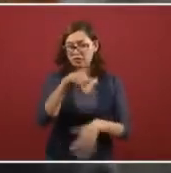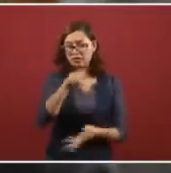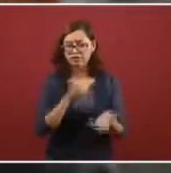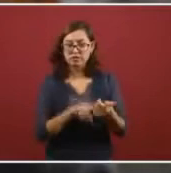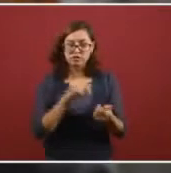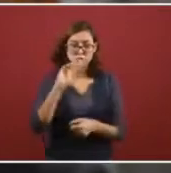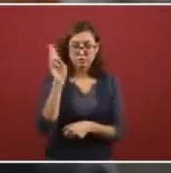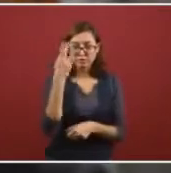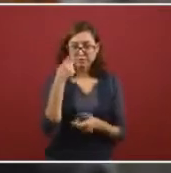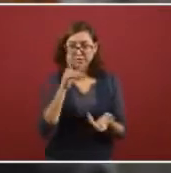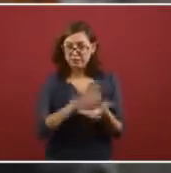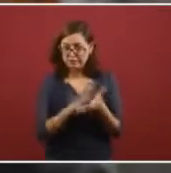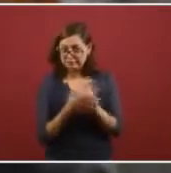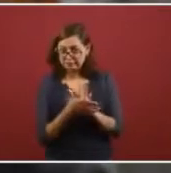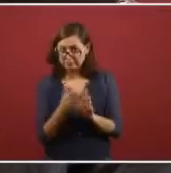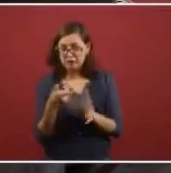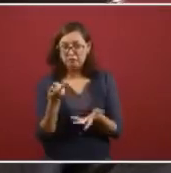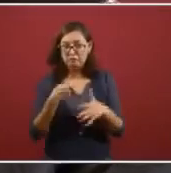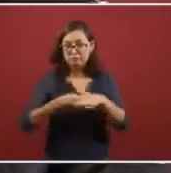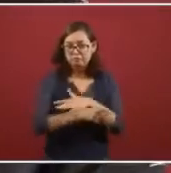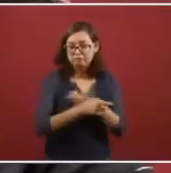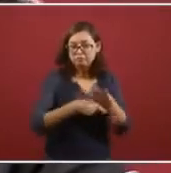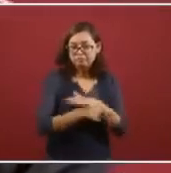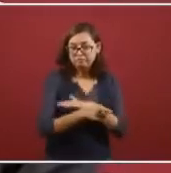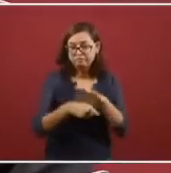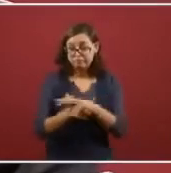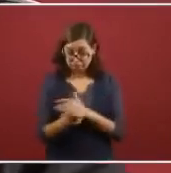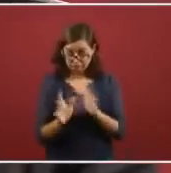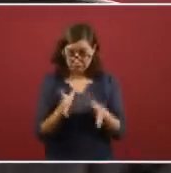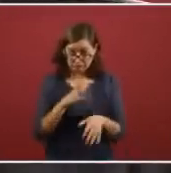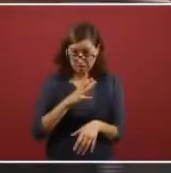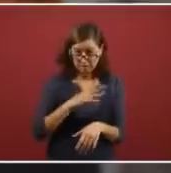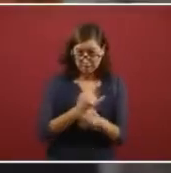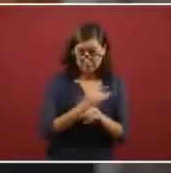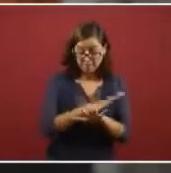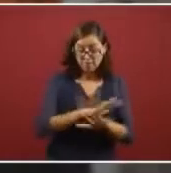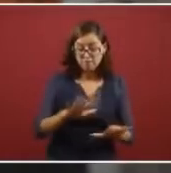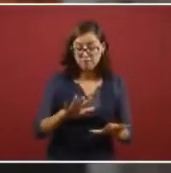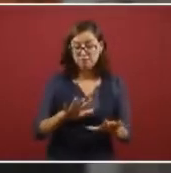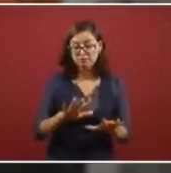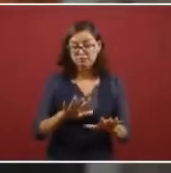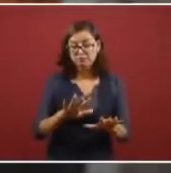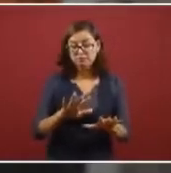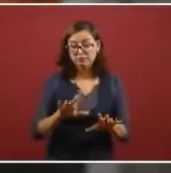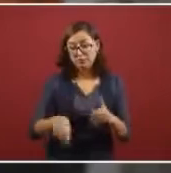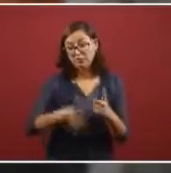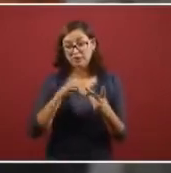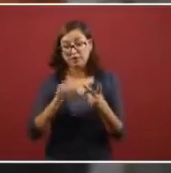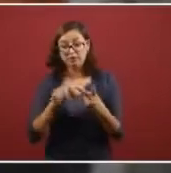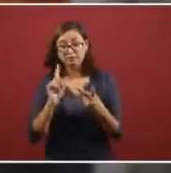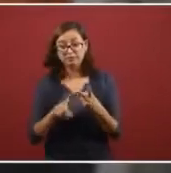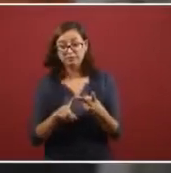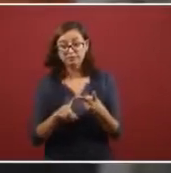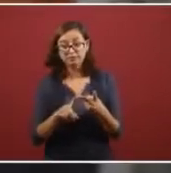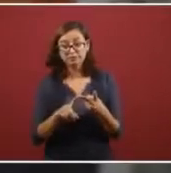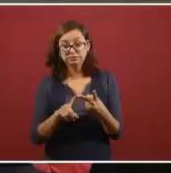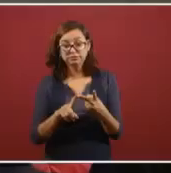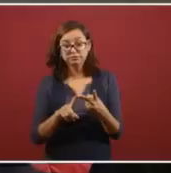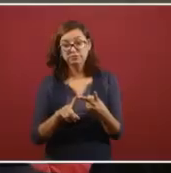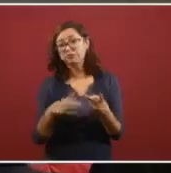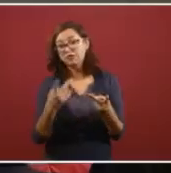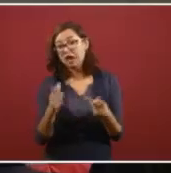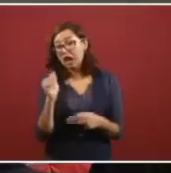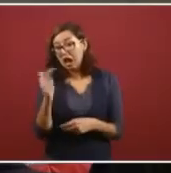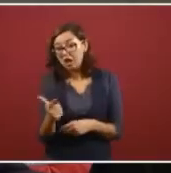they're investigating the, universities that might have been involved in the deviations of funds by the Secretary,